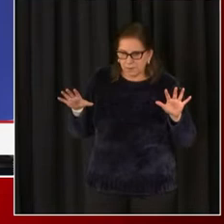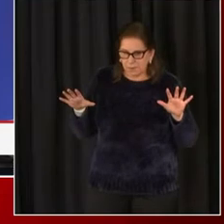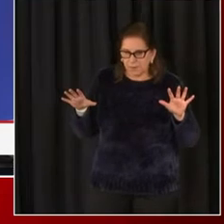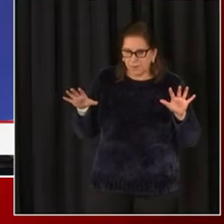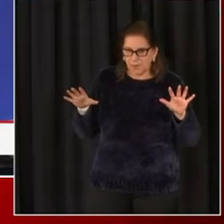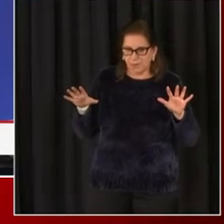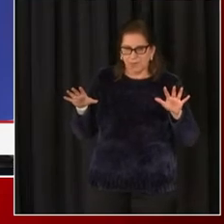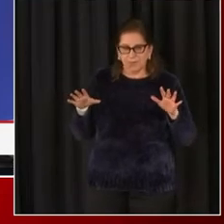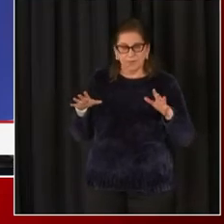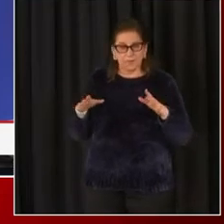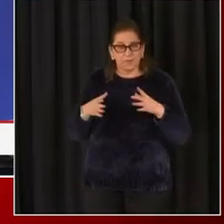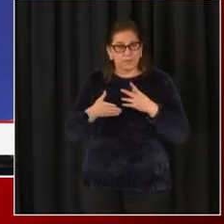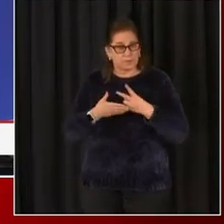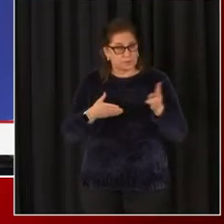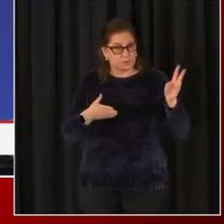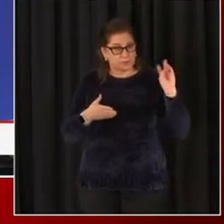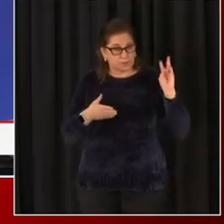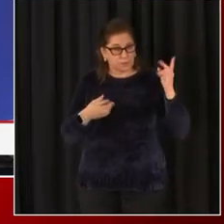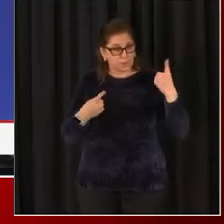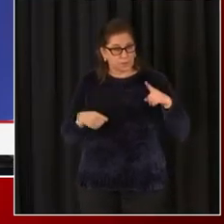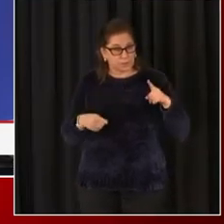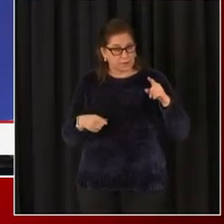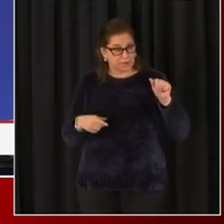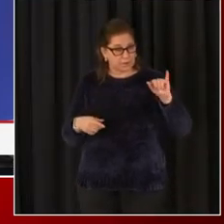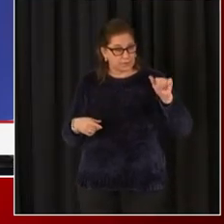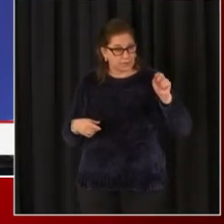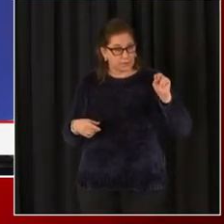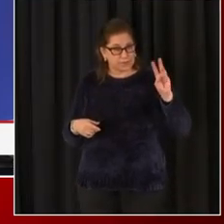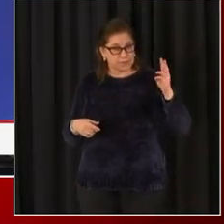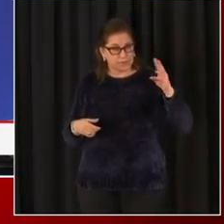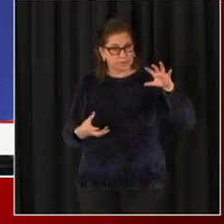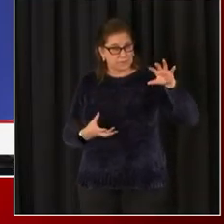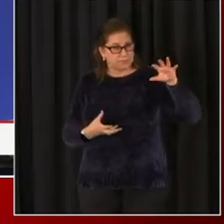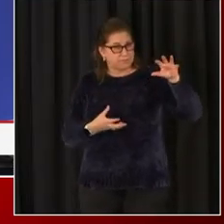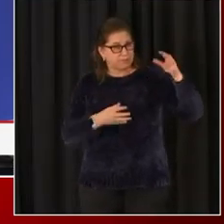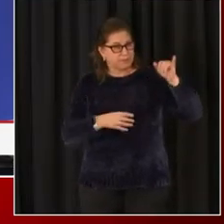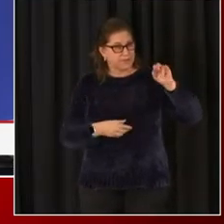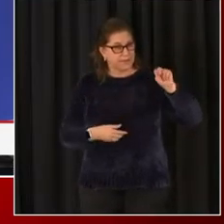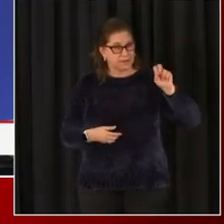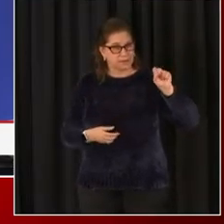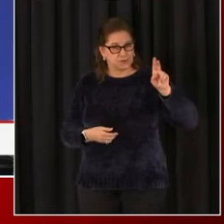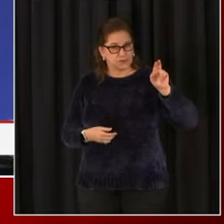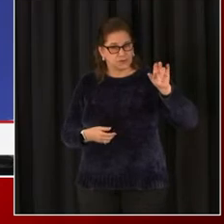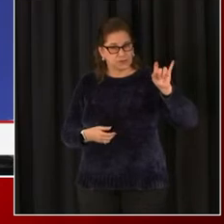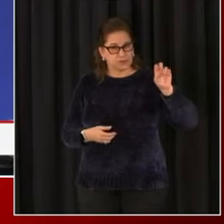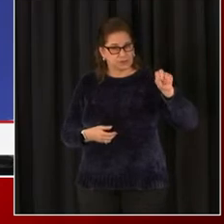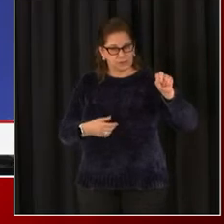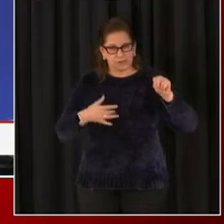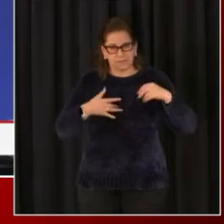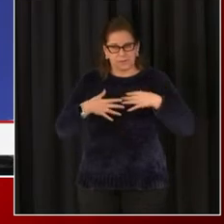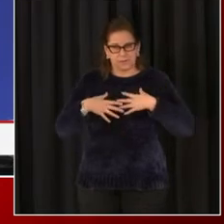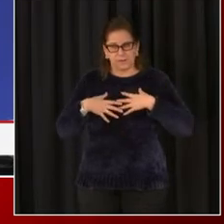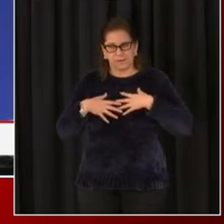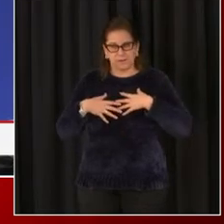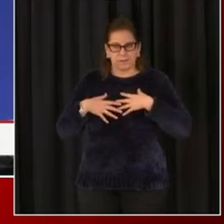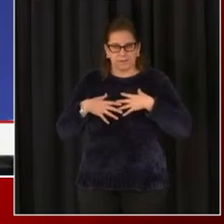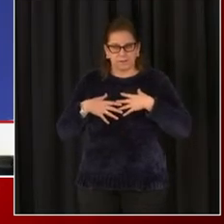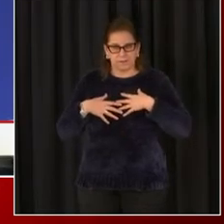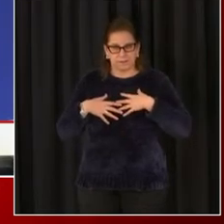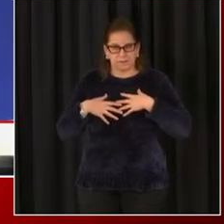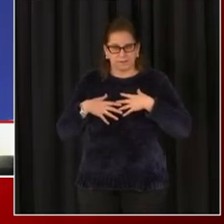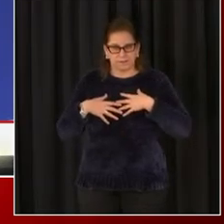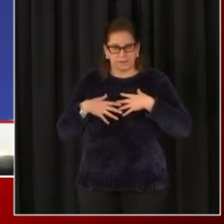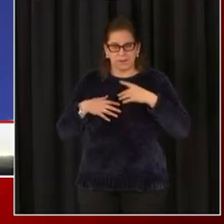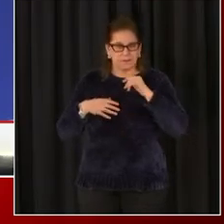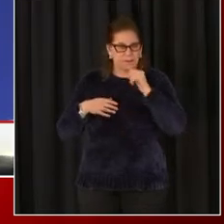after what happened two weeks ago with the insurrection, calls for us to be able to have something scaled back that was not